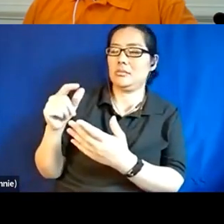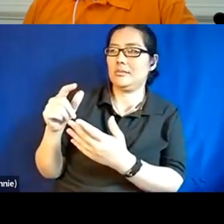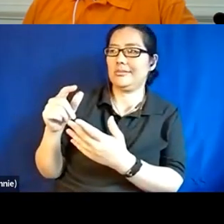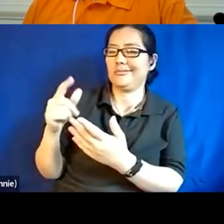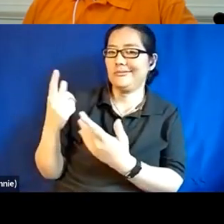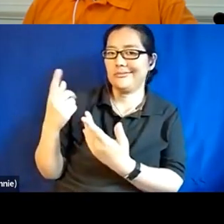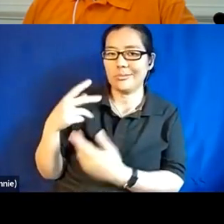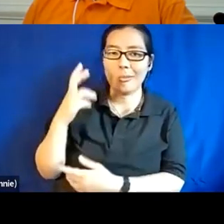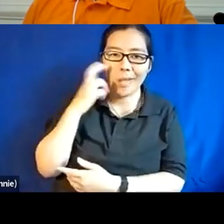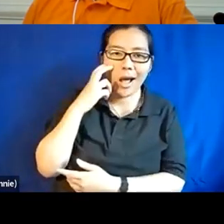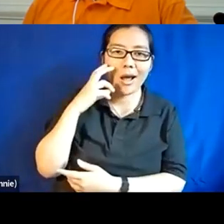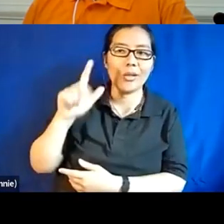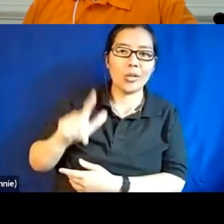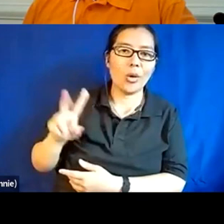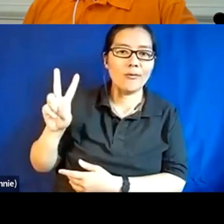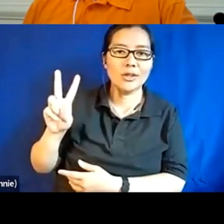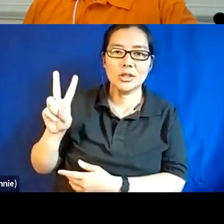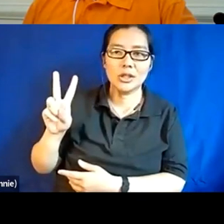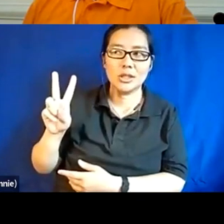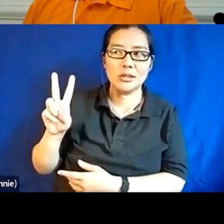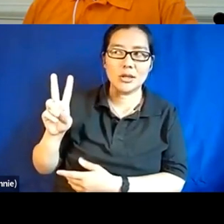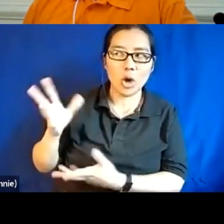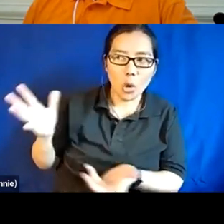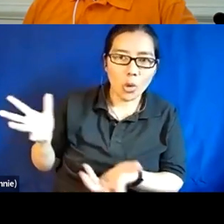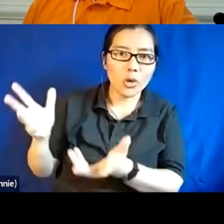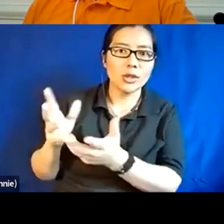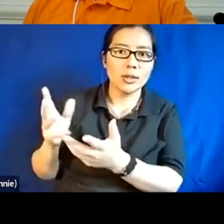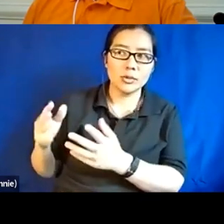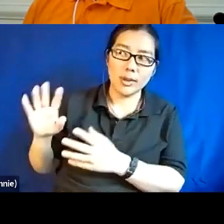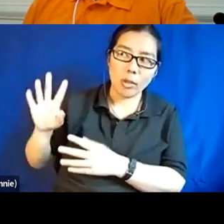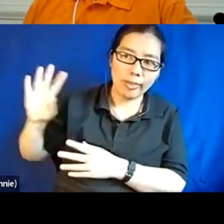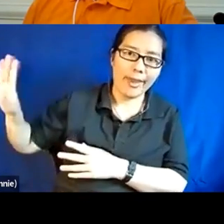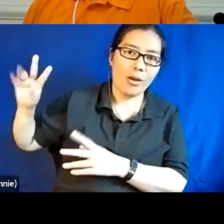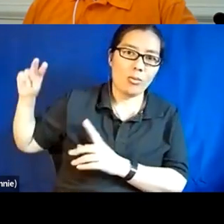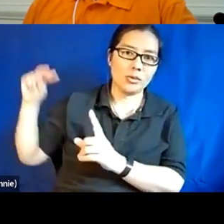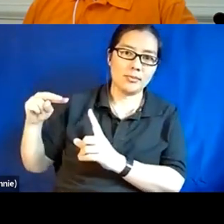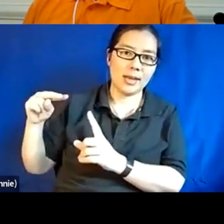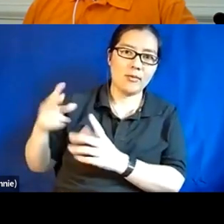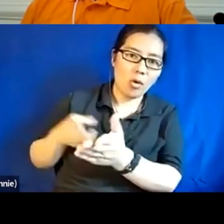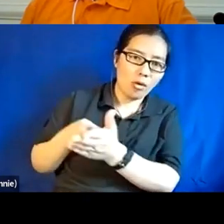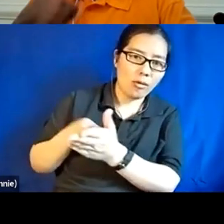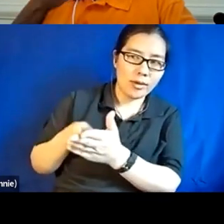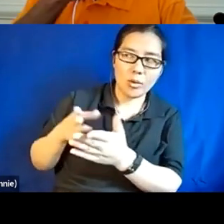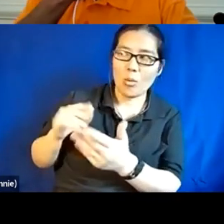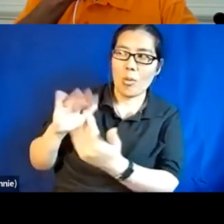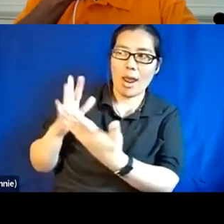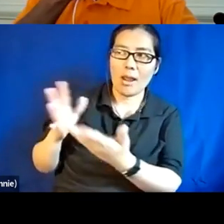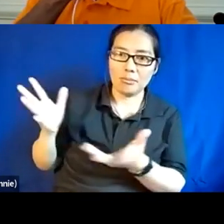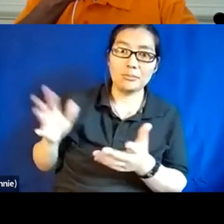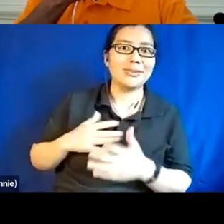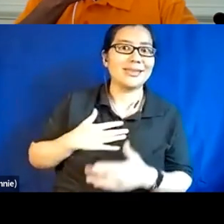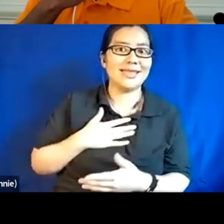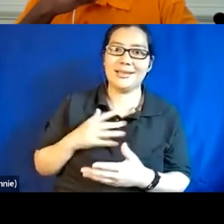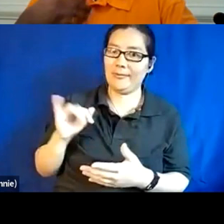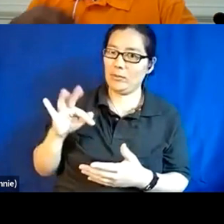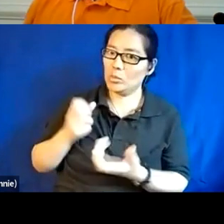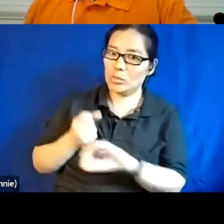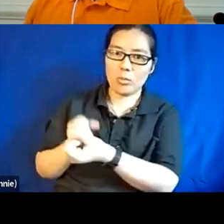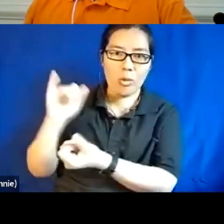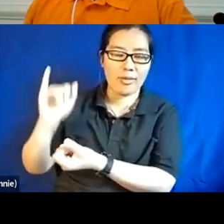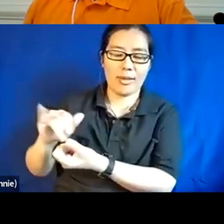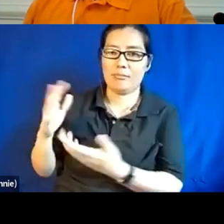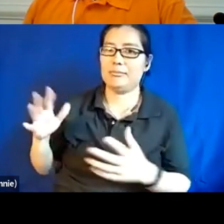or low vision, put their voice out there and, uh, in an authentic way and allow them to share it, please do. Nice.